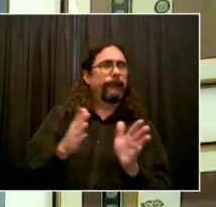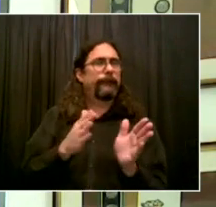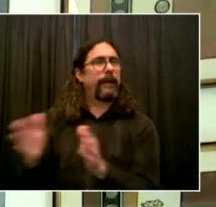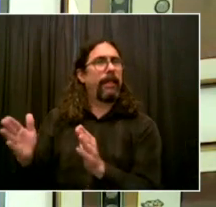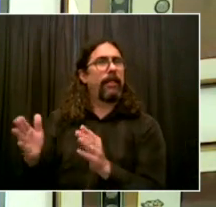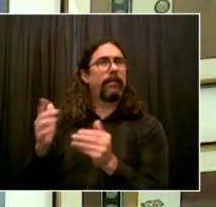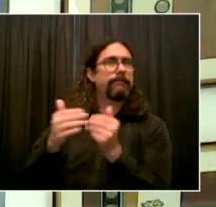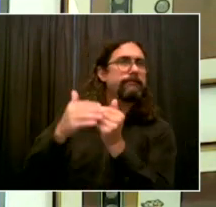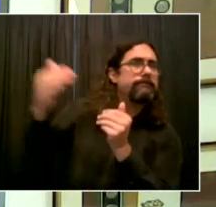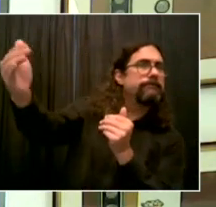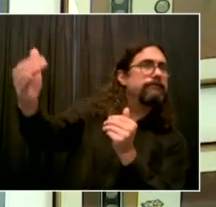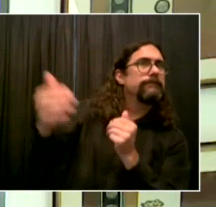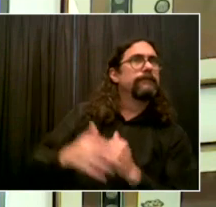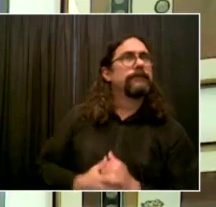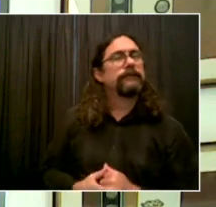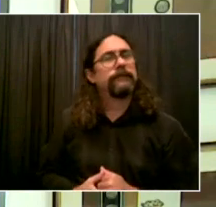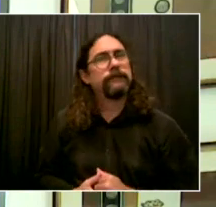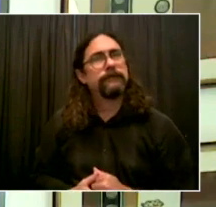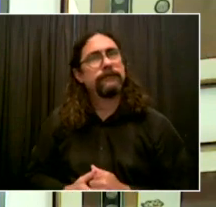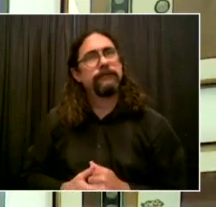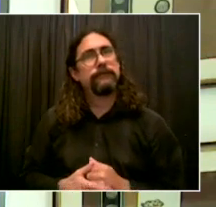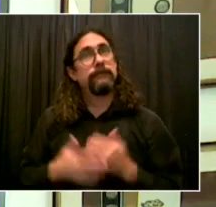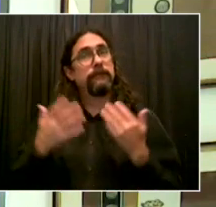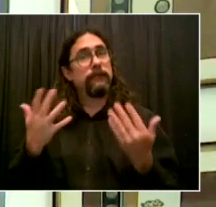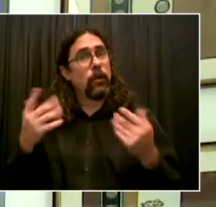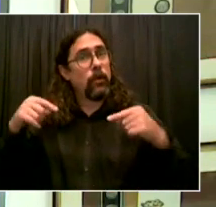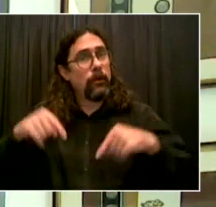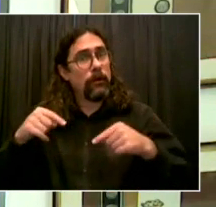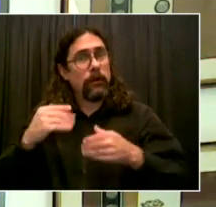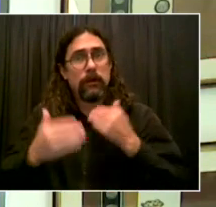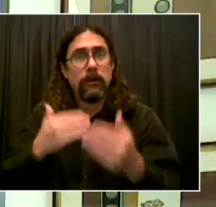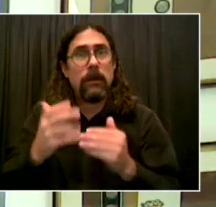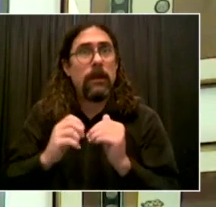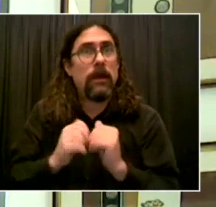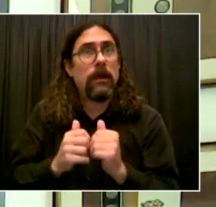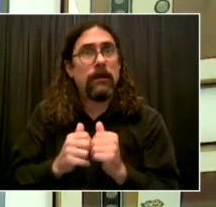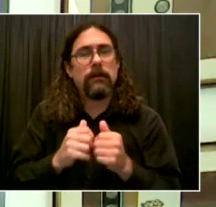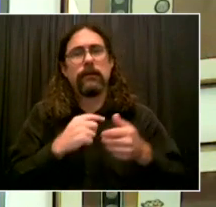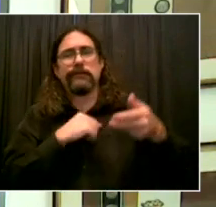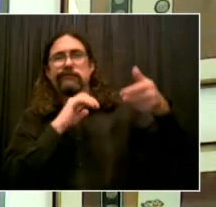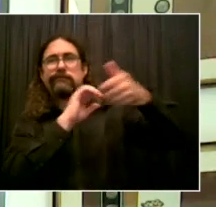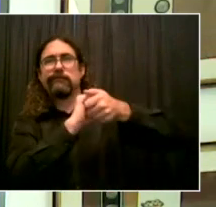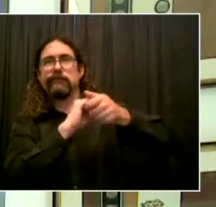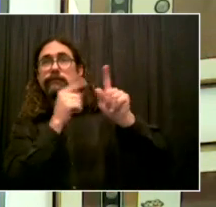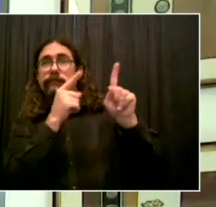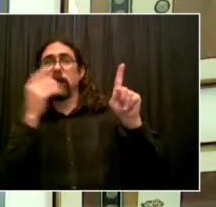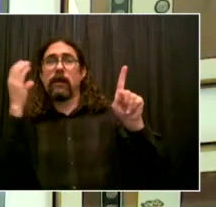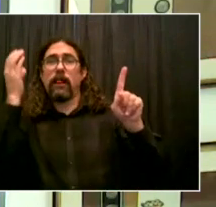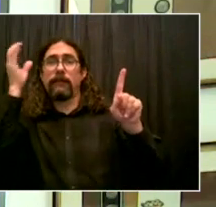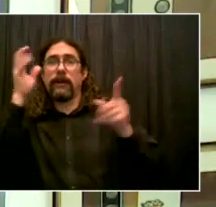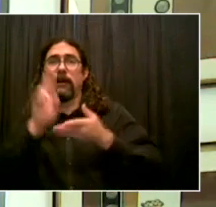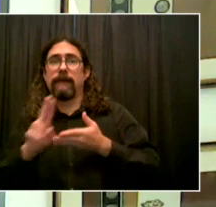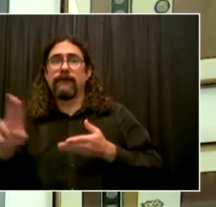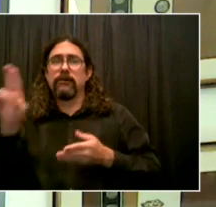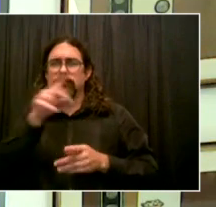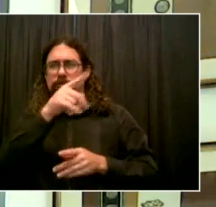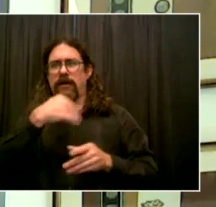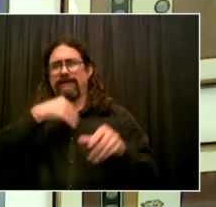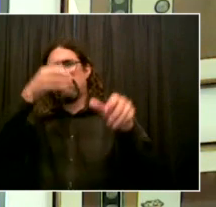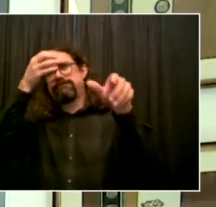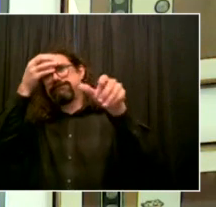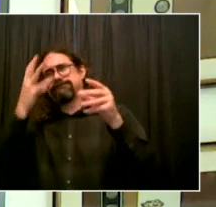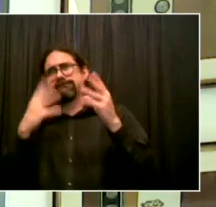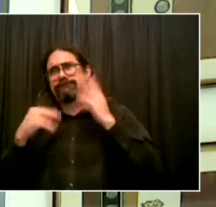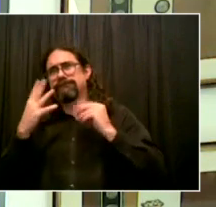public health challenges around the world and in collaboration with our key partner, the CUNY Graduate School of Public Health and Health Policy,